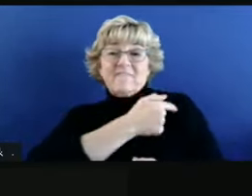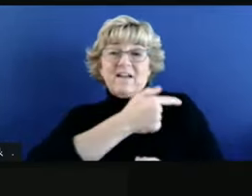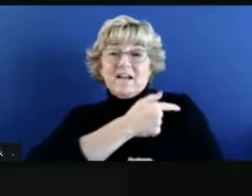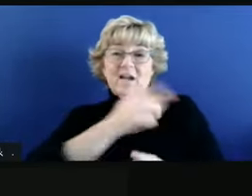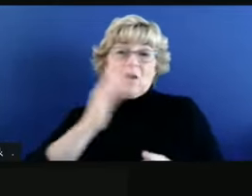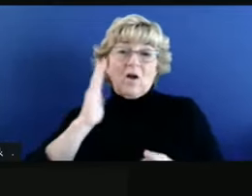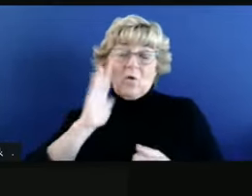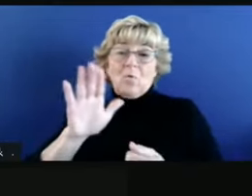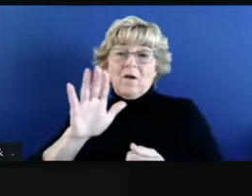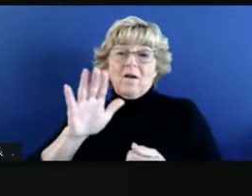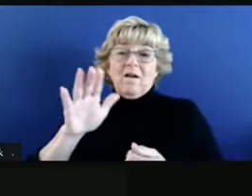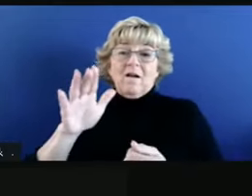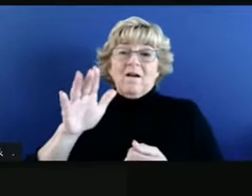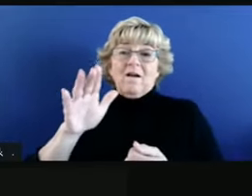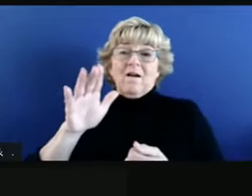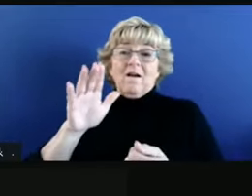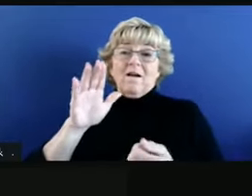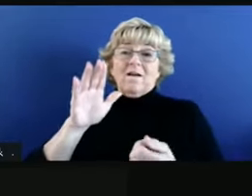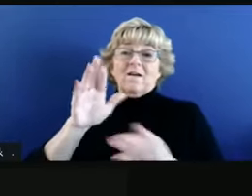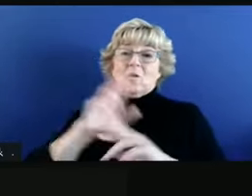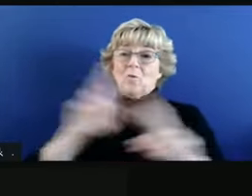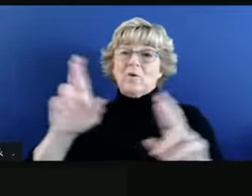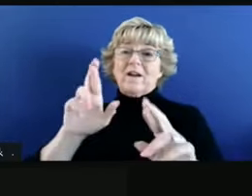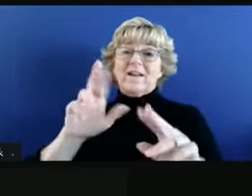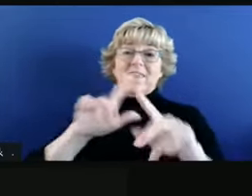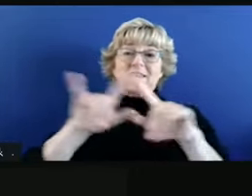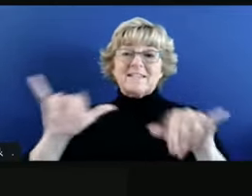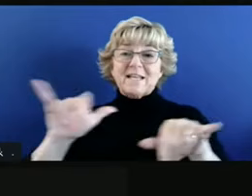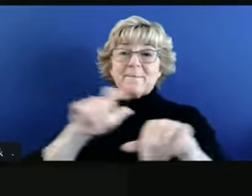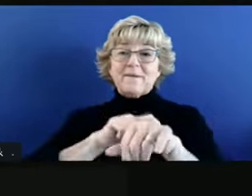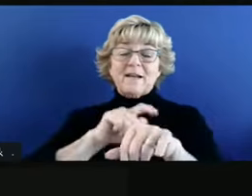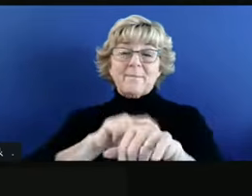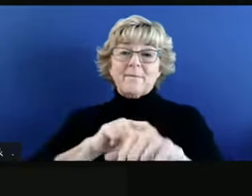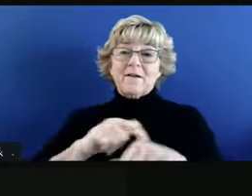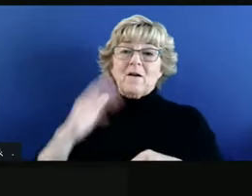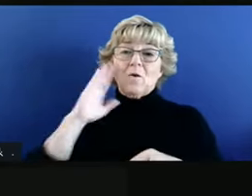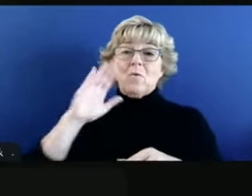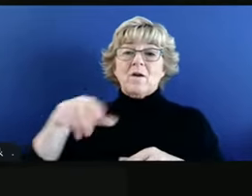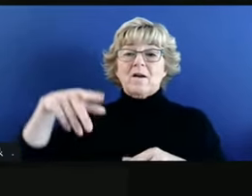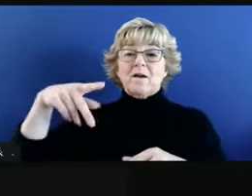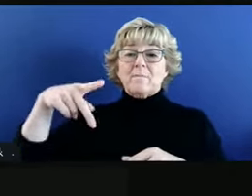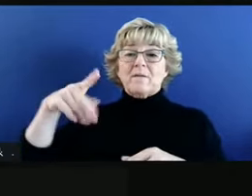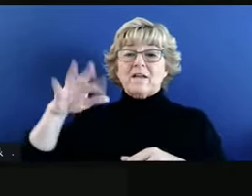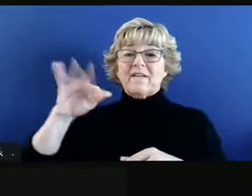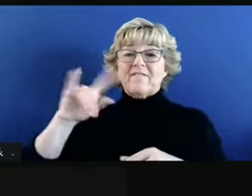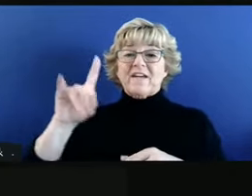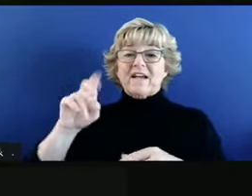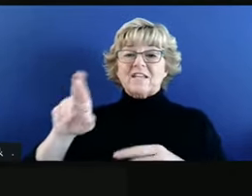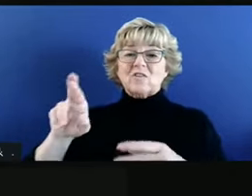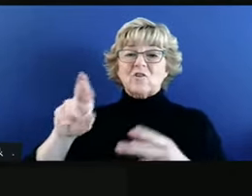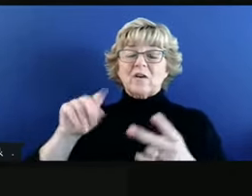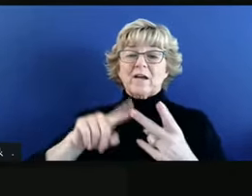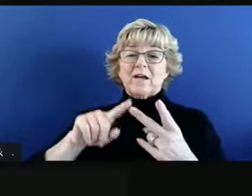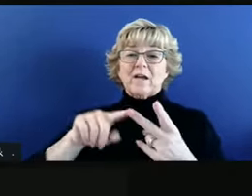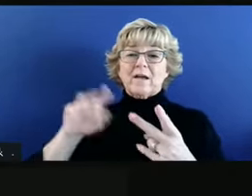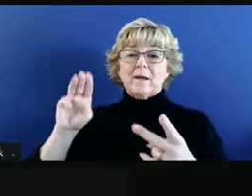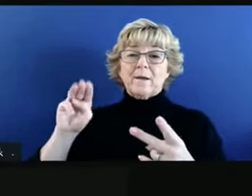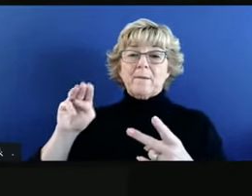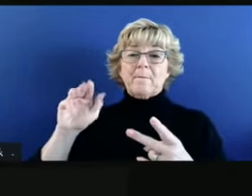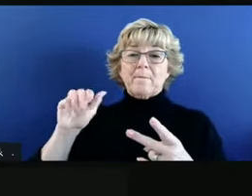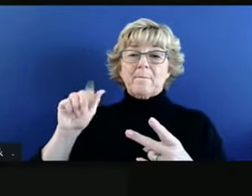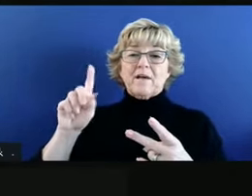is going to come out at the same time. We aren't sure. We know that the Pfizer vaccine and the Moderna vaccine, although